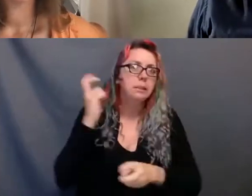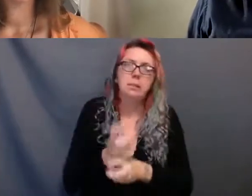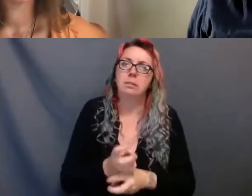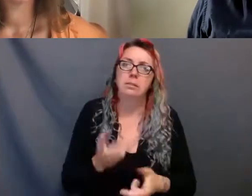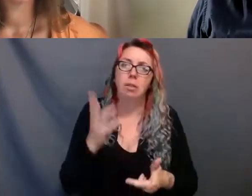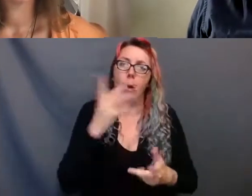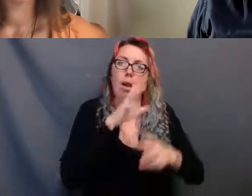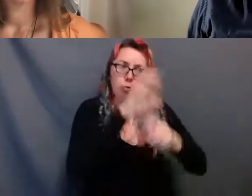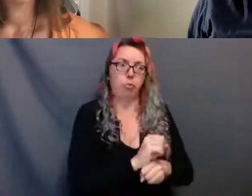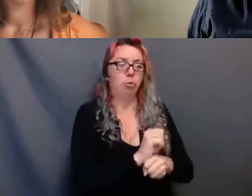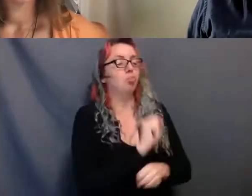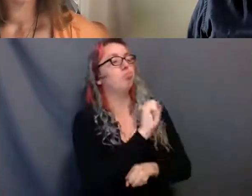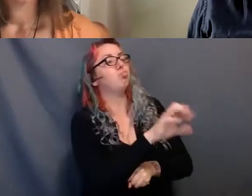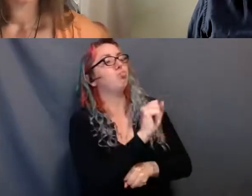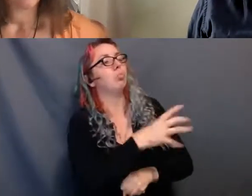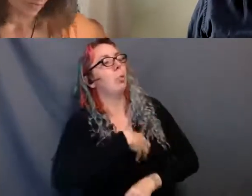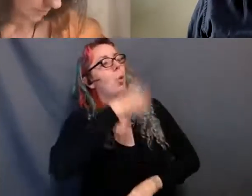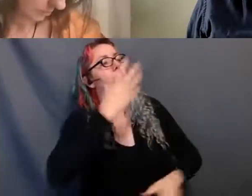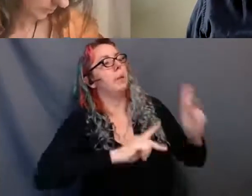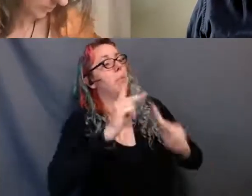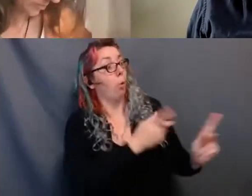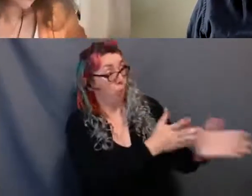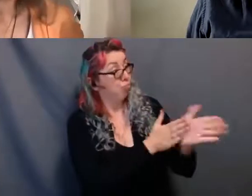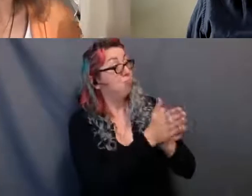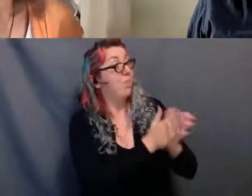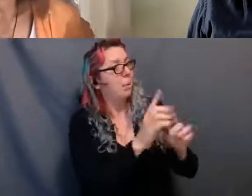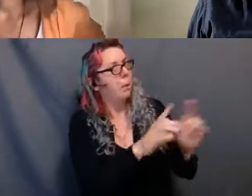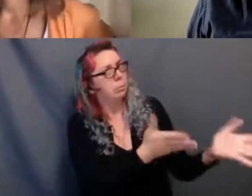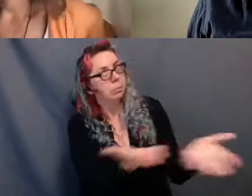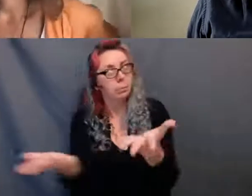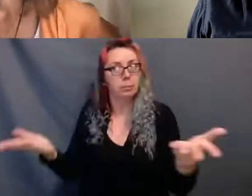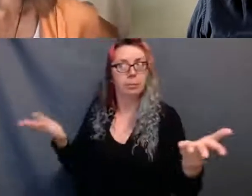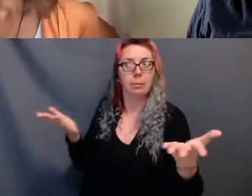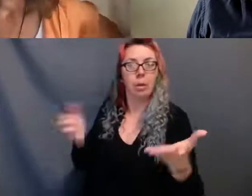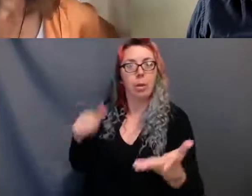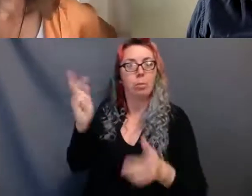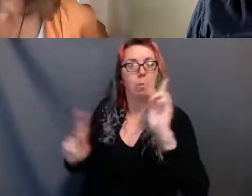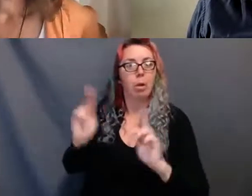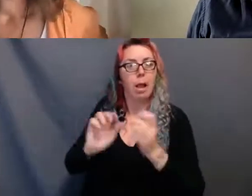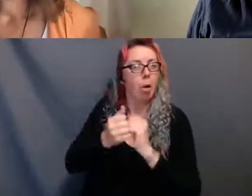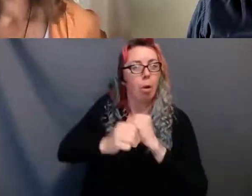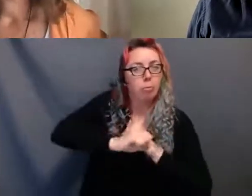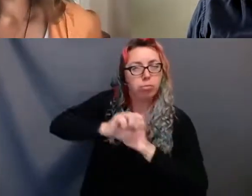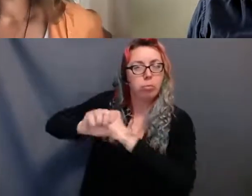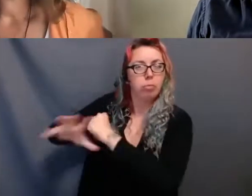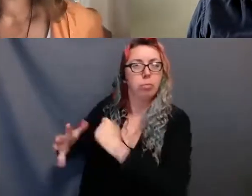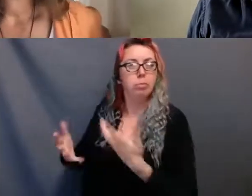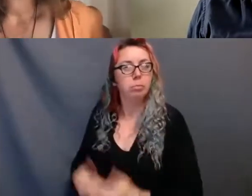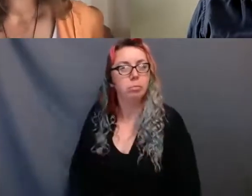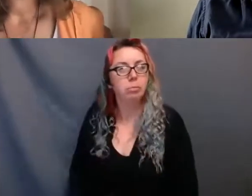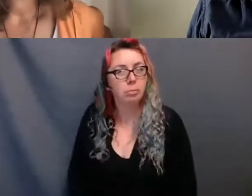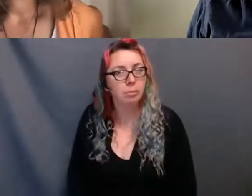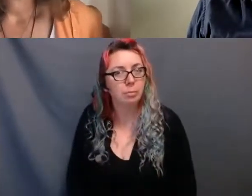community that those departments belong to. So when those works come to the stage, outreach for some theatres ends up entailing